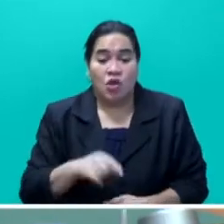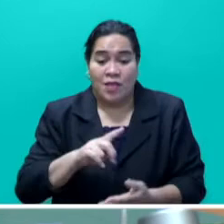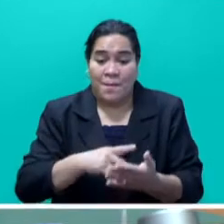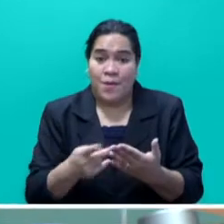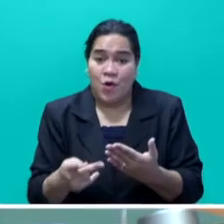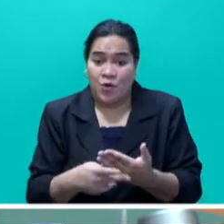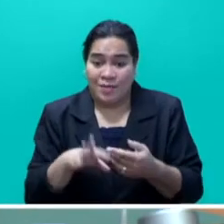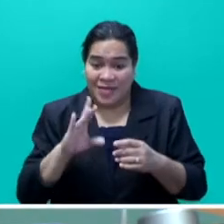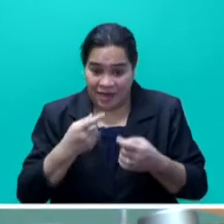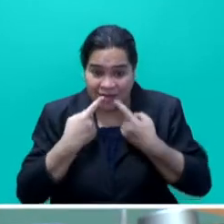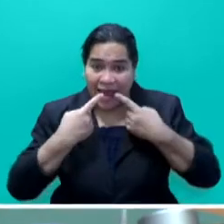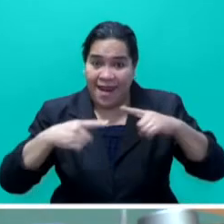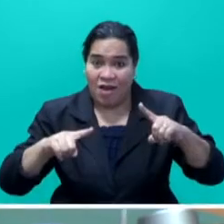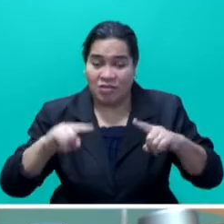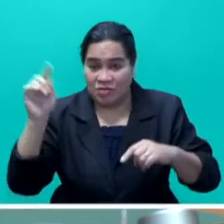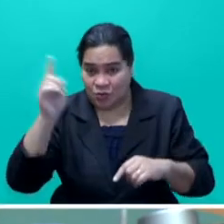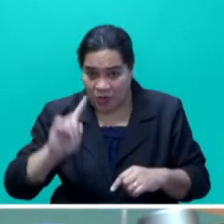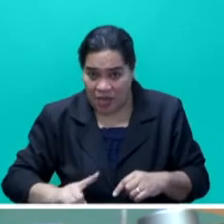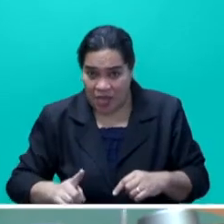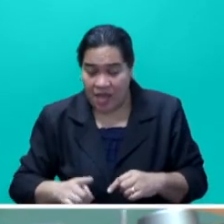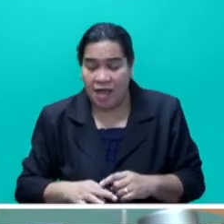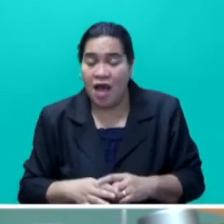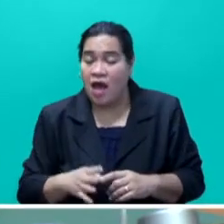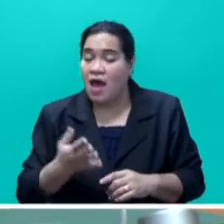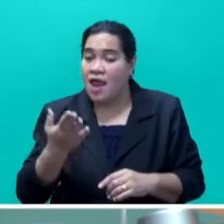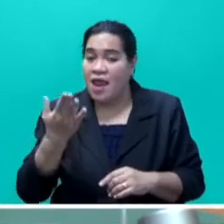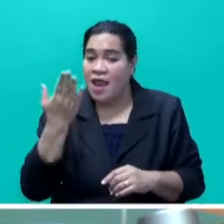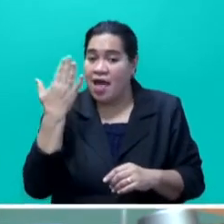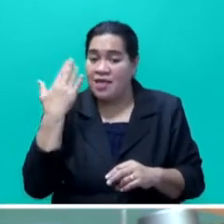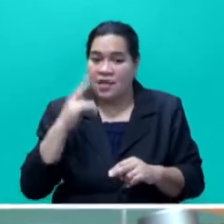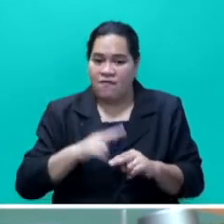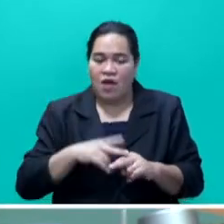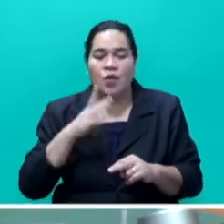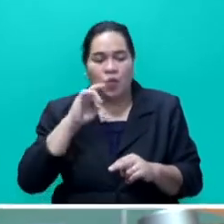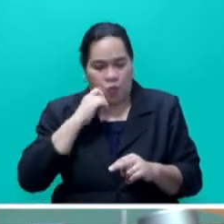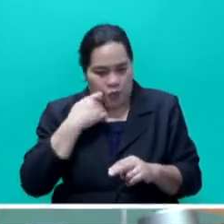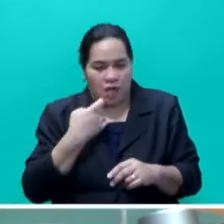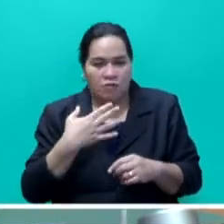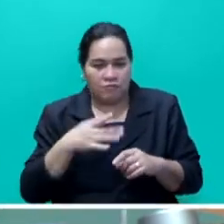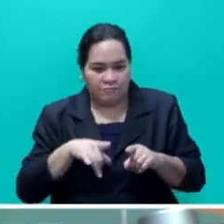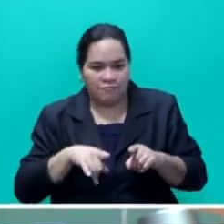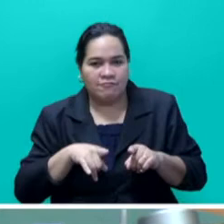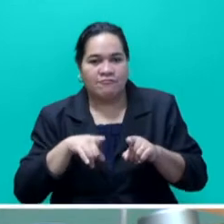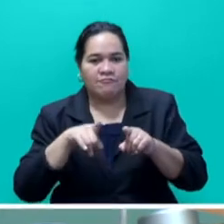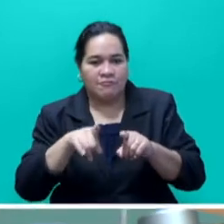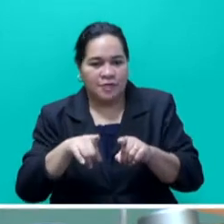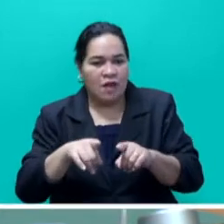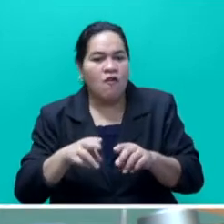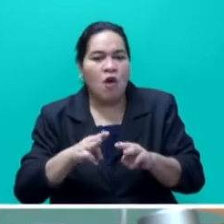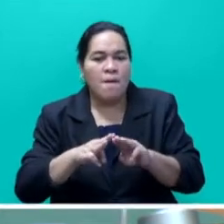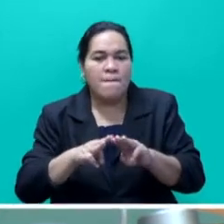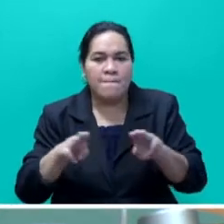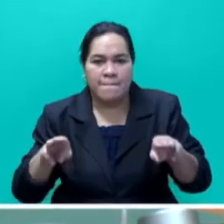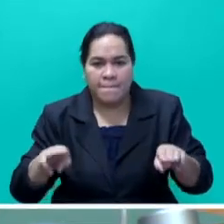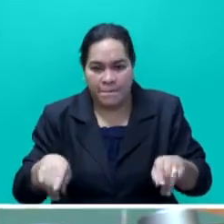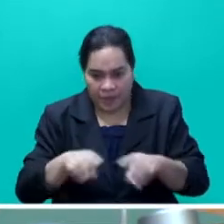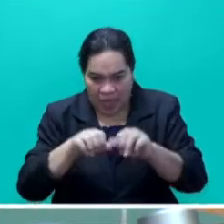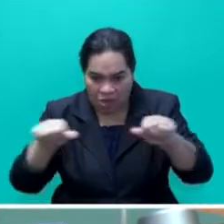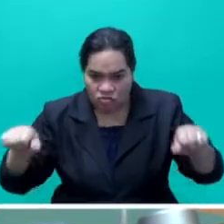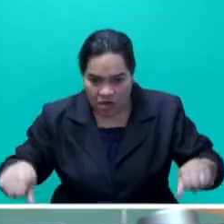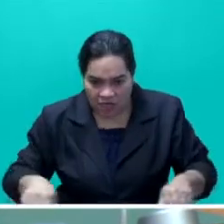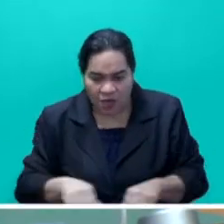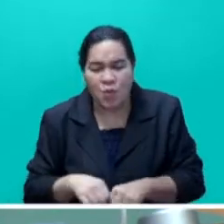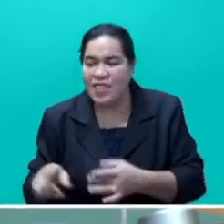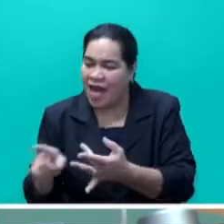announced today, last Friday, will be delivered concurrently with all of the Ministry of Agriculture's ongoing programs, together with